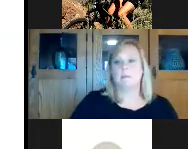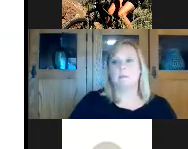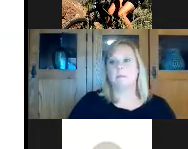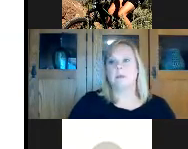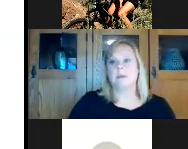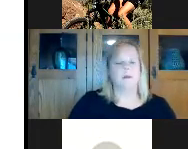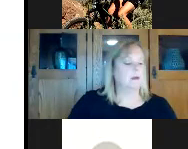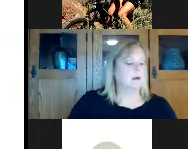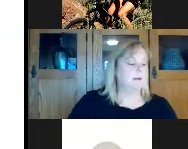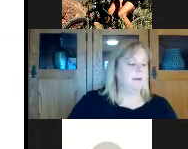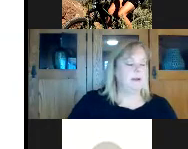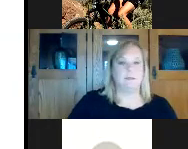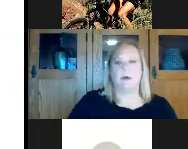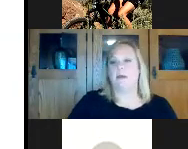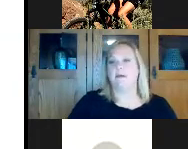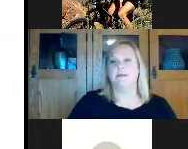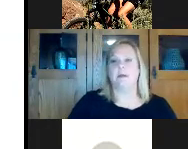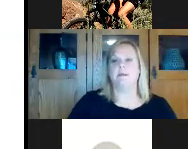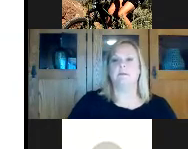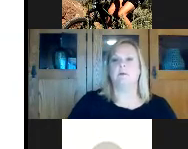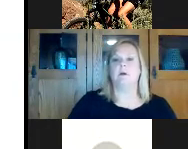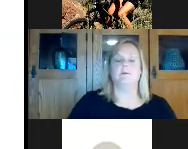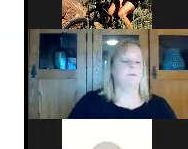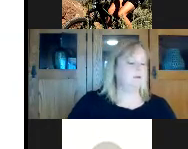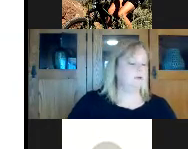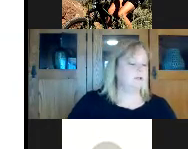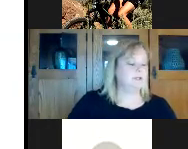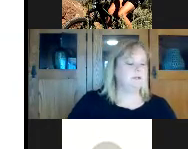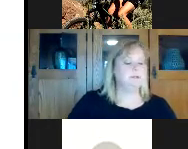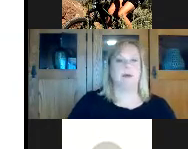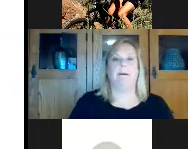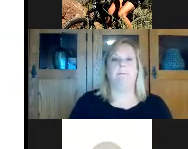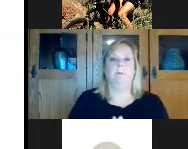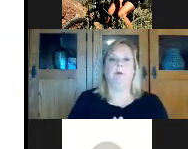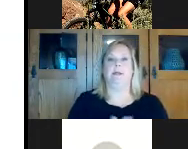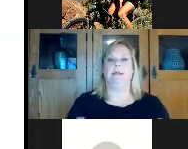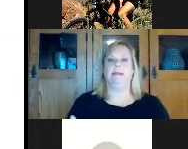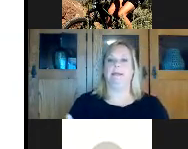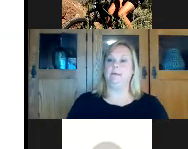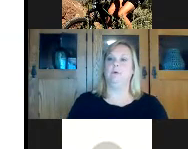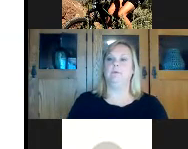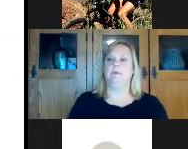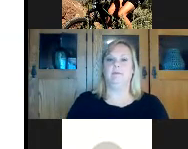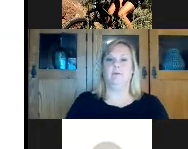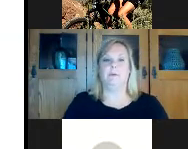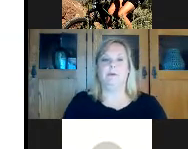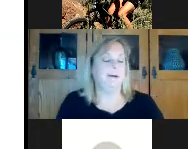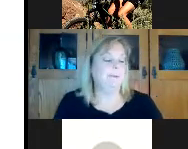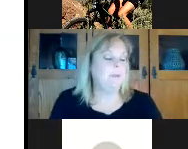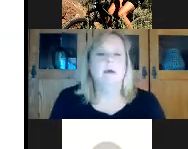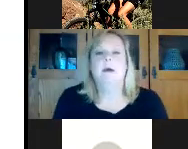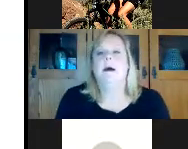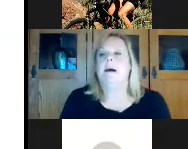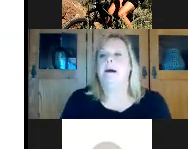Deanne all right yes thanks Laura for the introductions we're going to keep moving forward